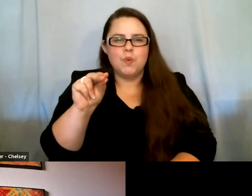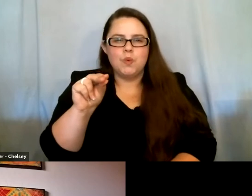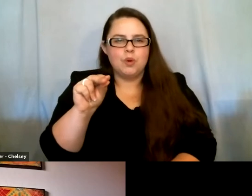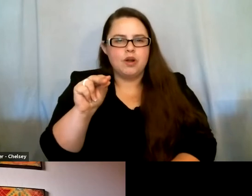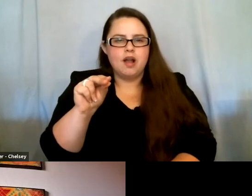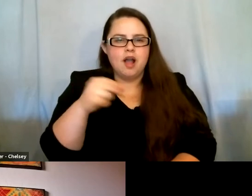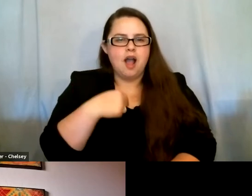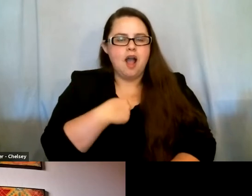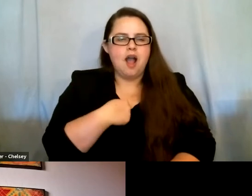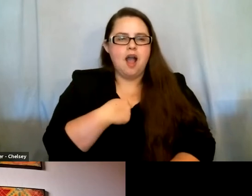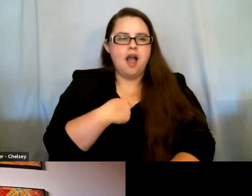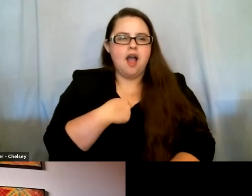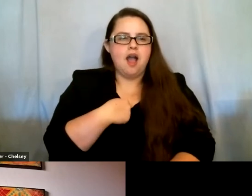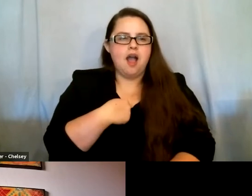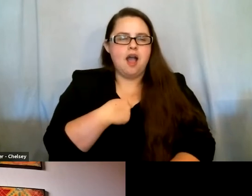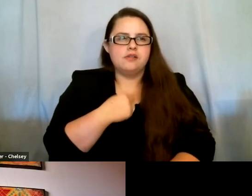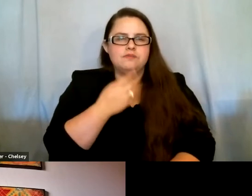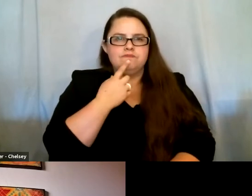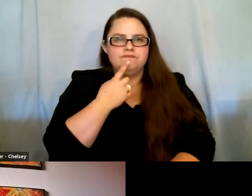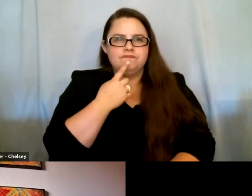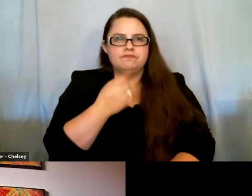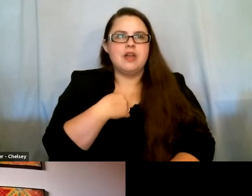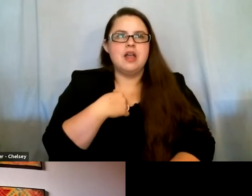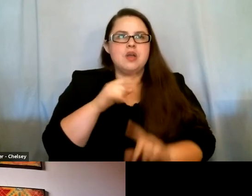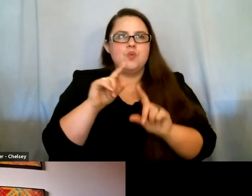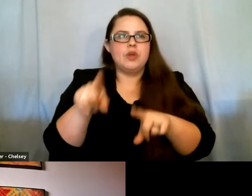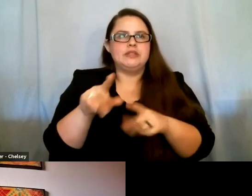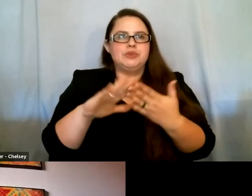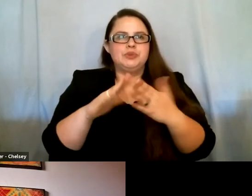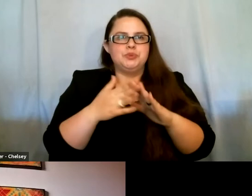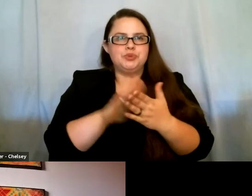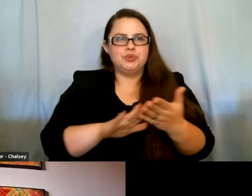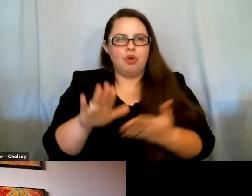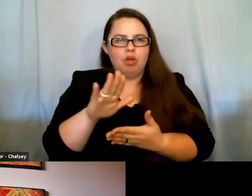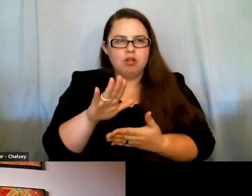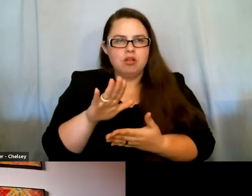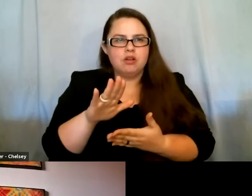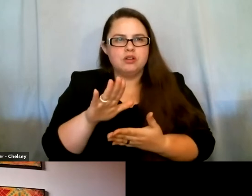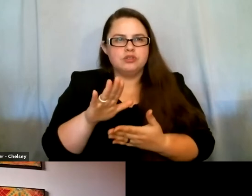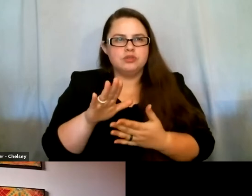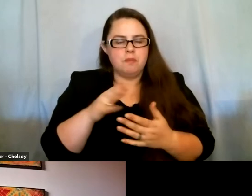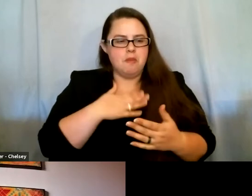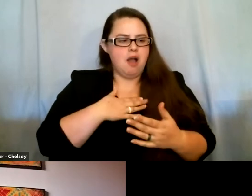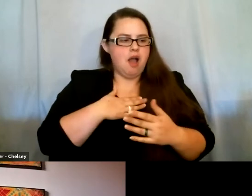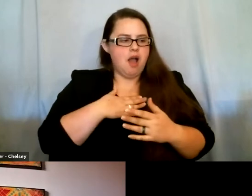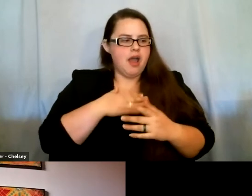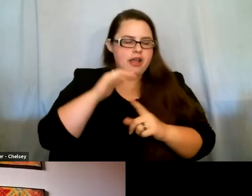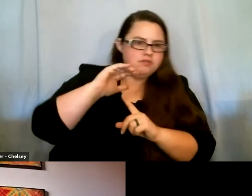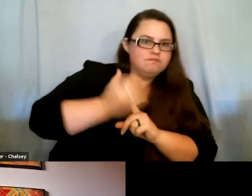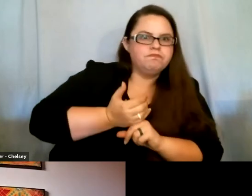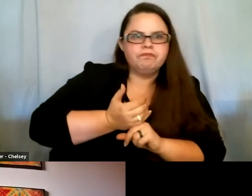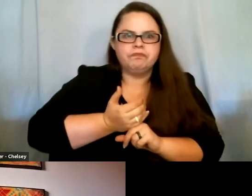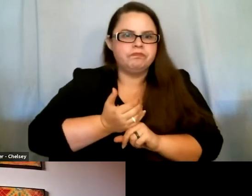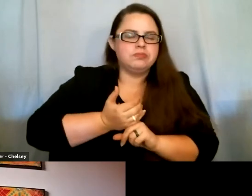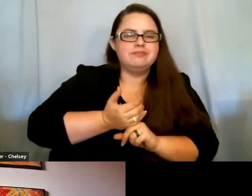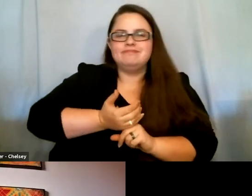I've always, you know, I went to community college, you know, letting my guard down, right? And I think it was very